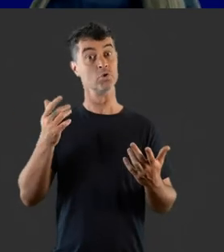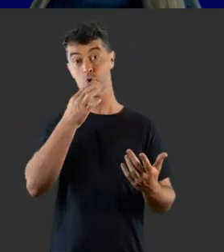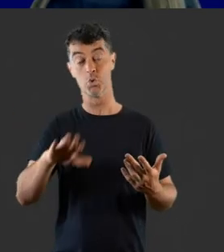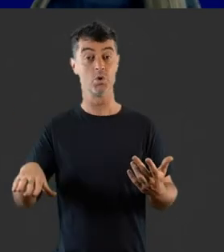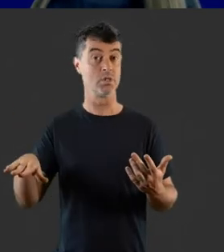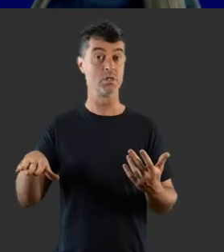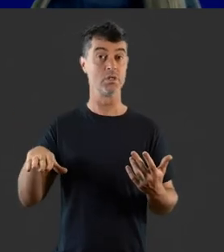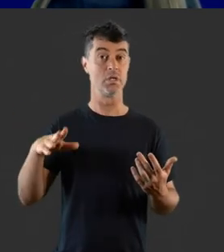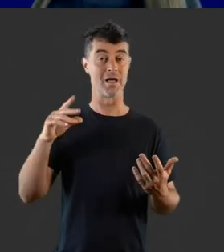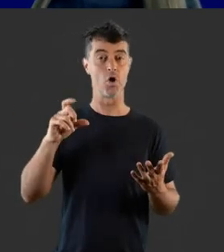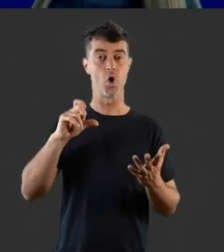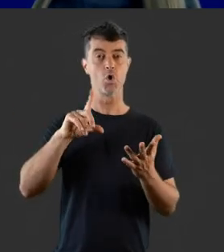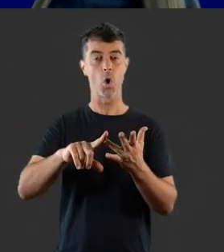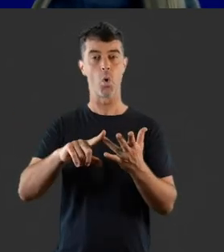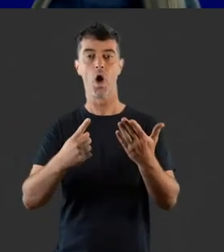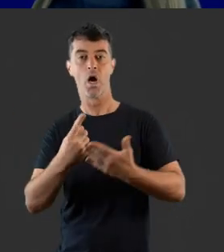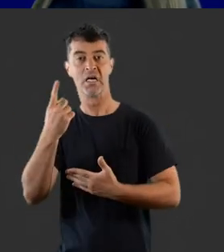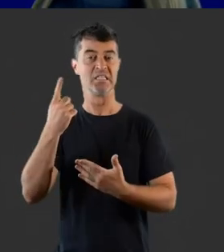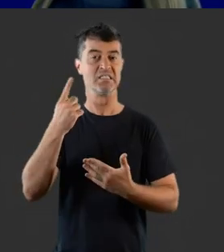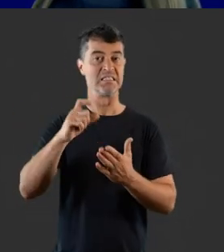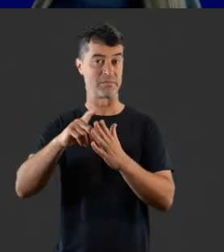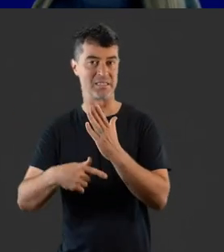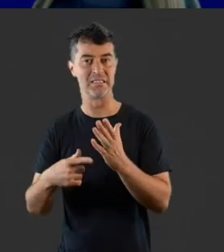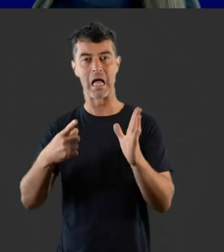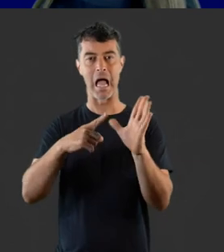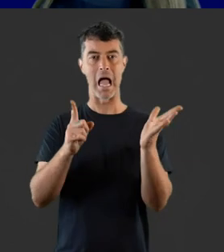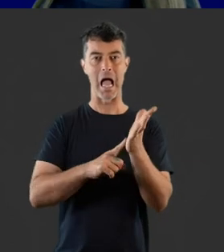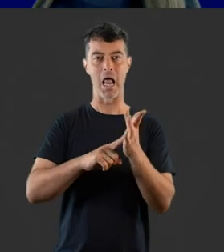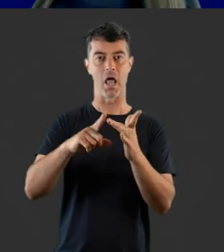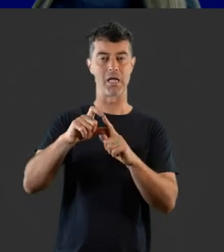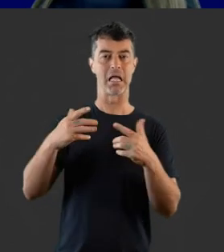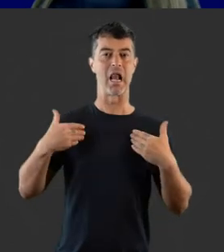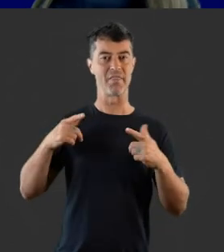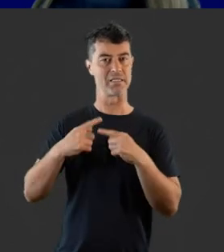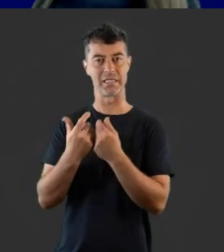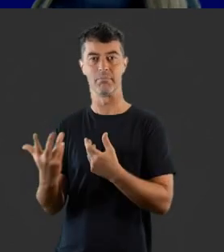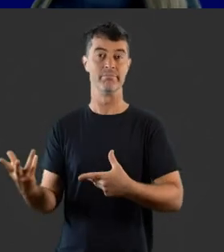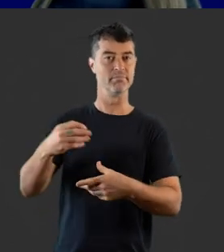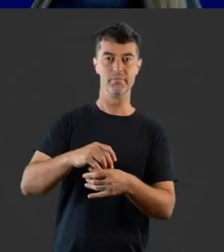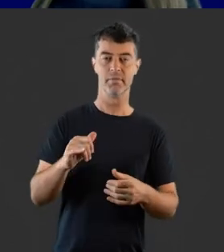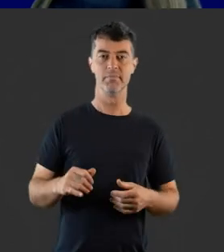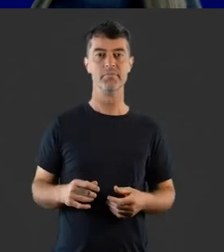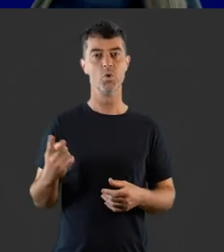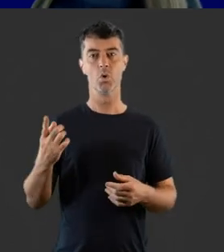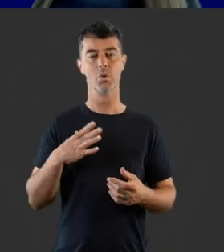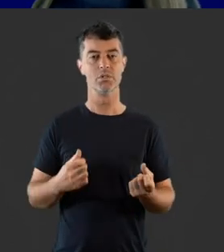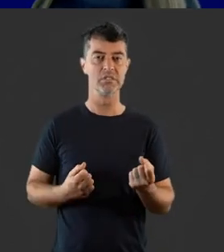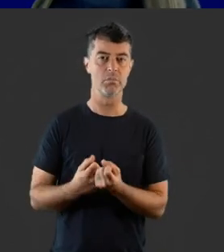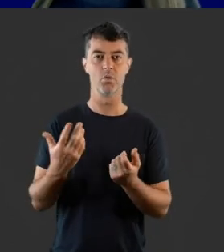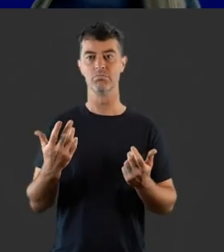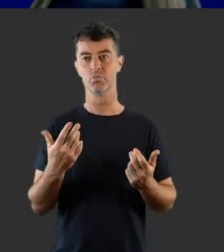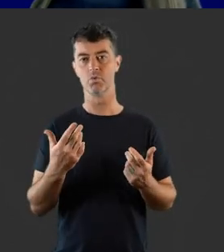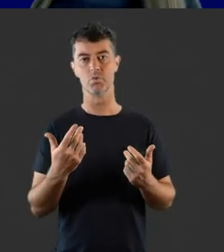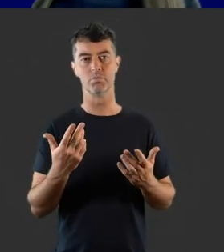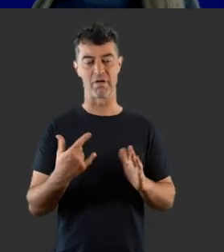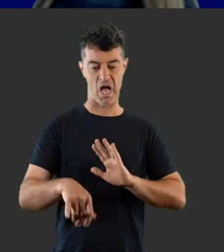As a significant portion of children with hearing loss will have co-occurring conditions, an allied health team may also be involved.